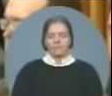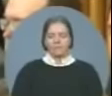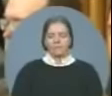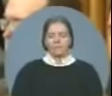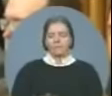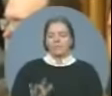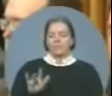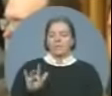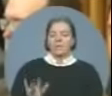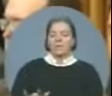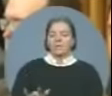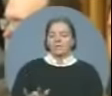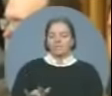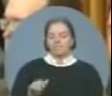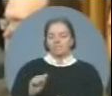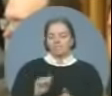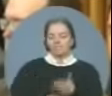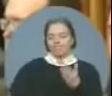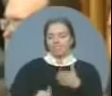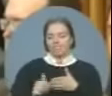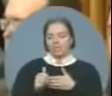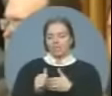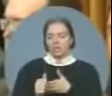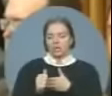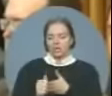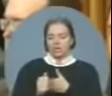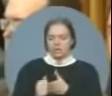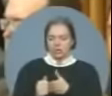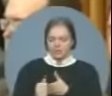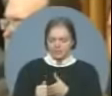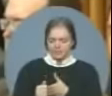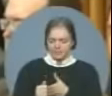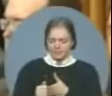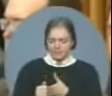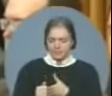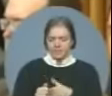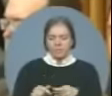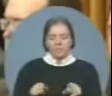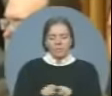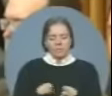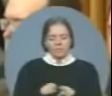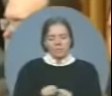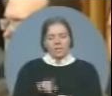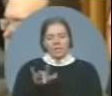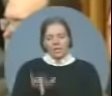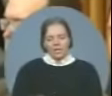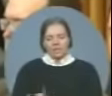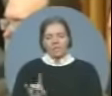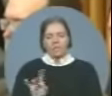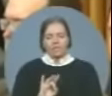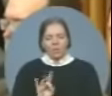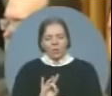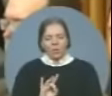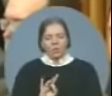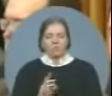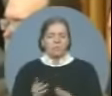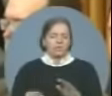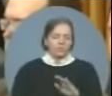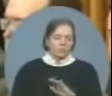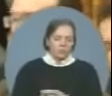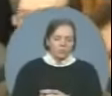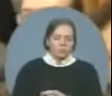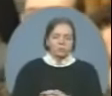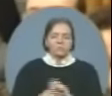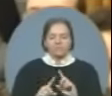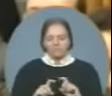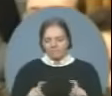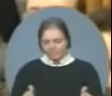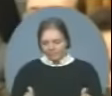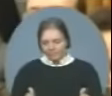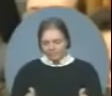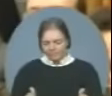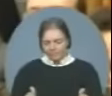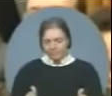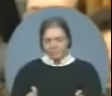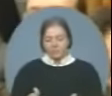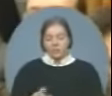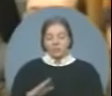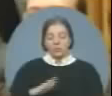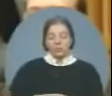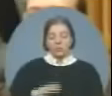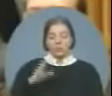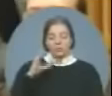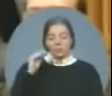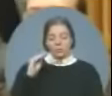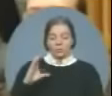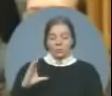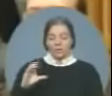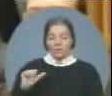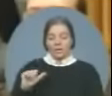scandals. And every single scandal they chase does not exist. The one about Cech Cadman, his own words say it doesn't exist.